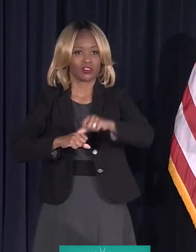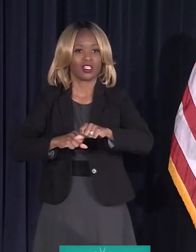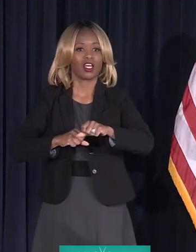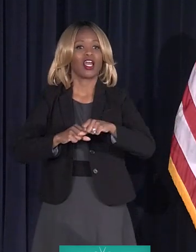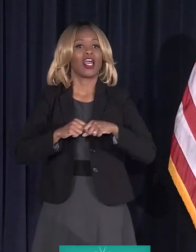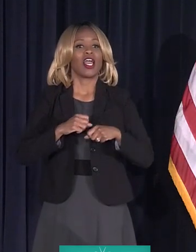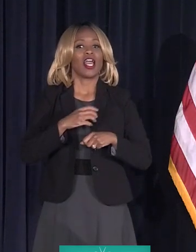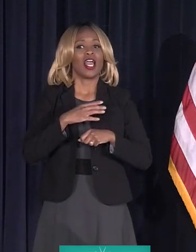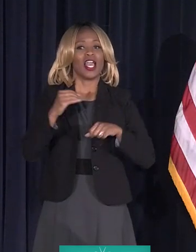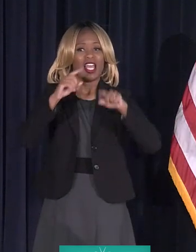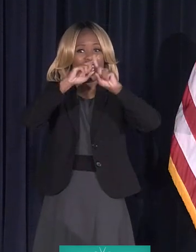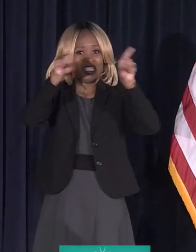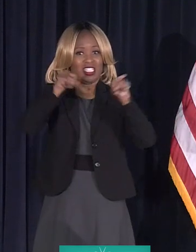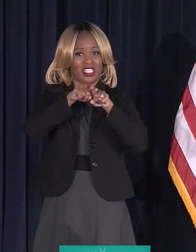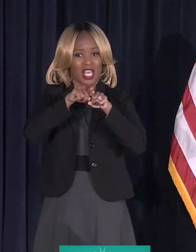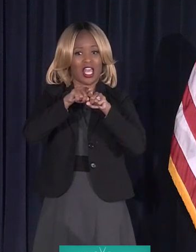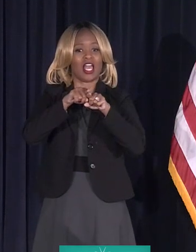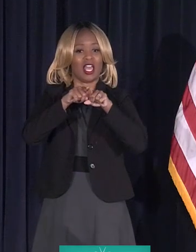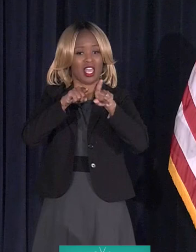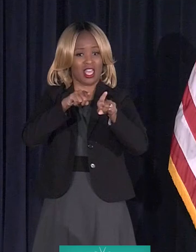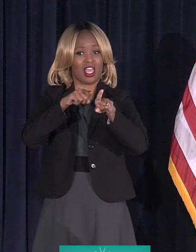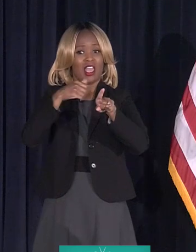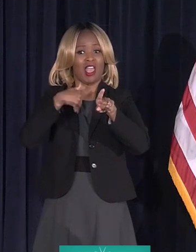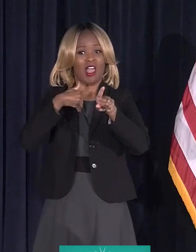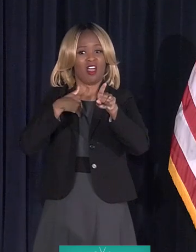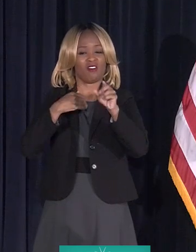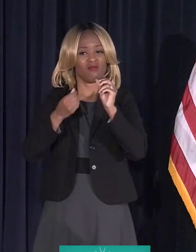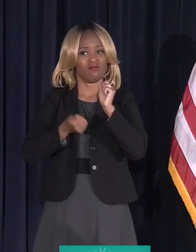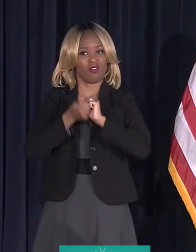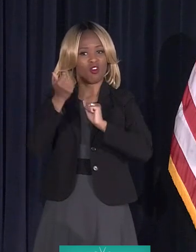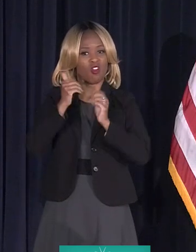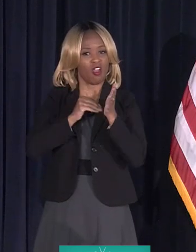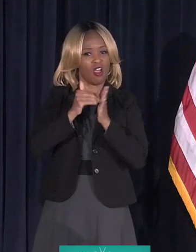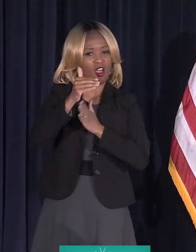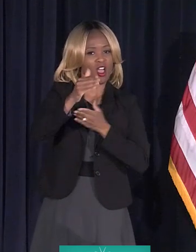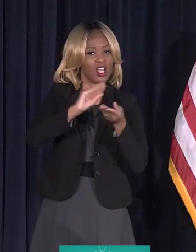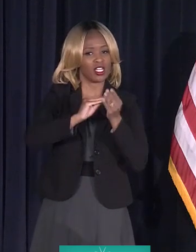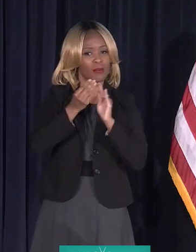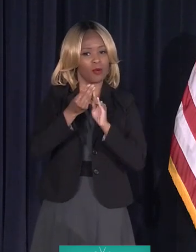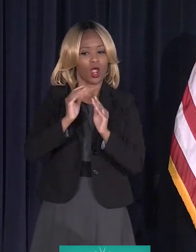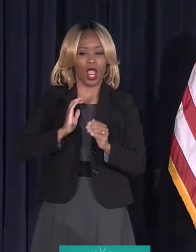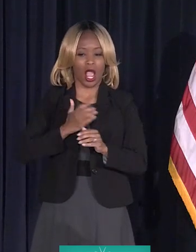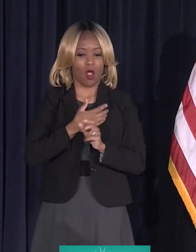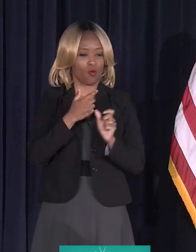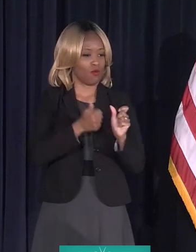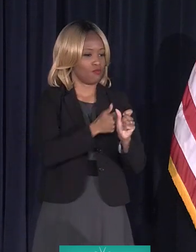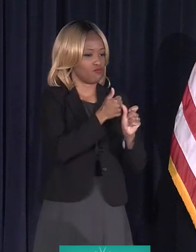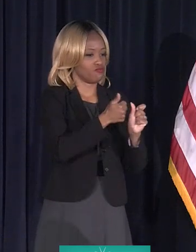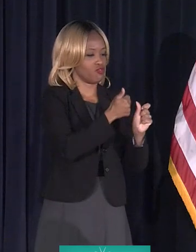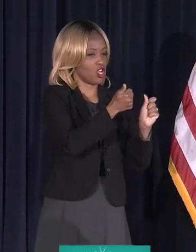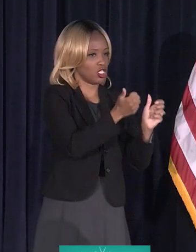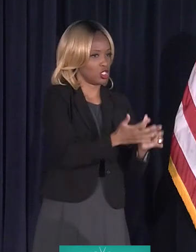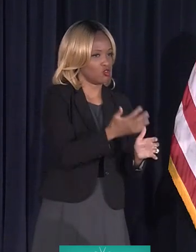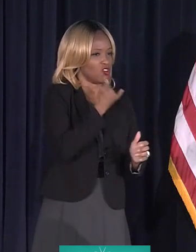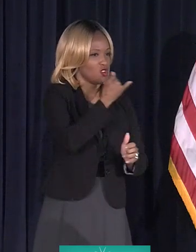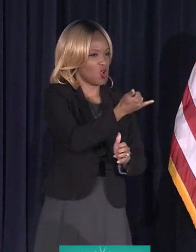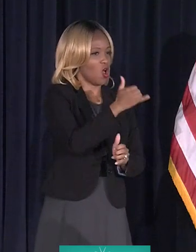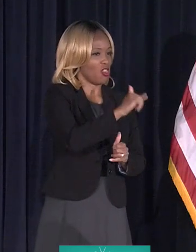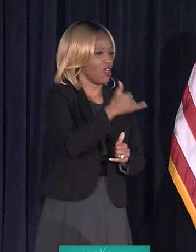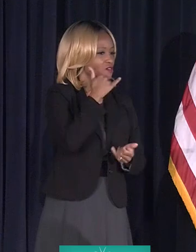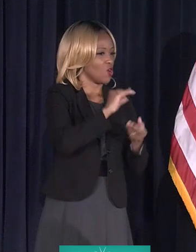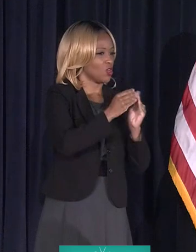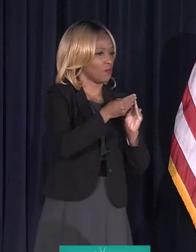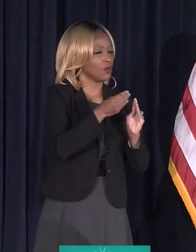the most frequent numbers, our prosecutors call those numbers. And usually that